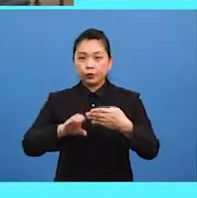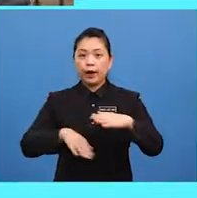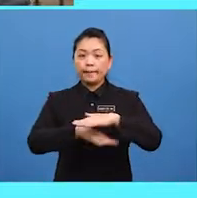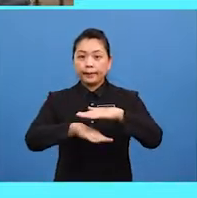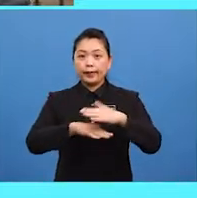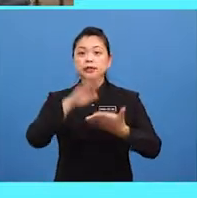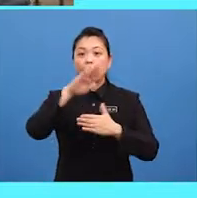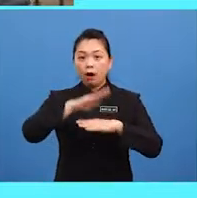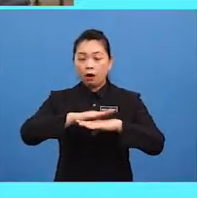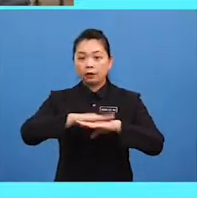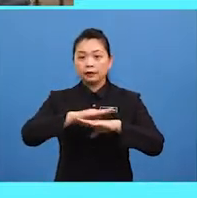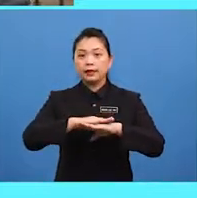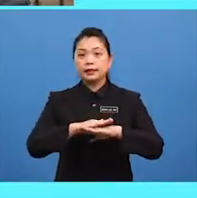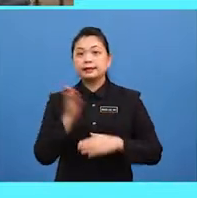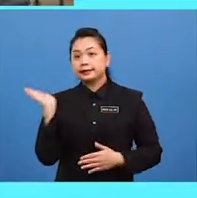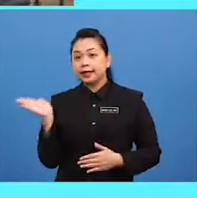size